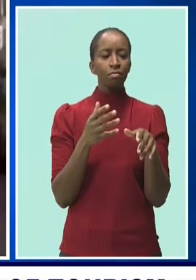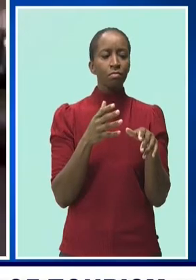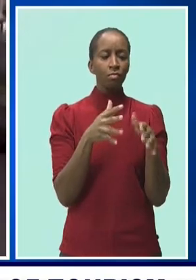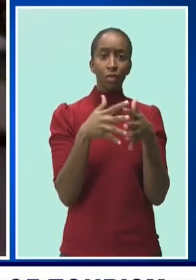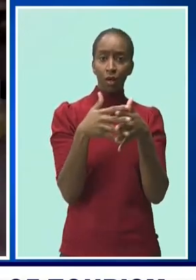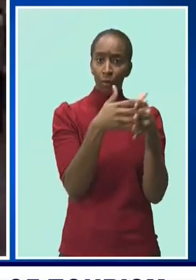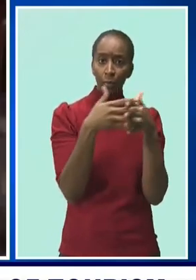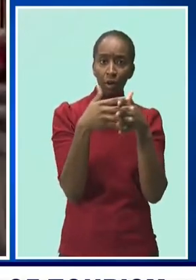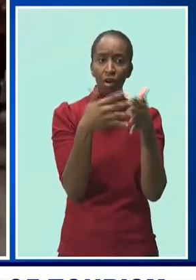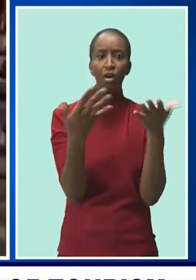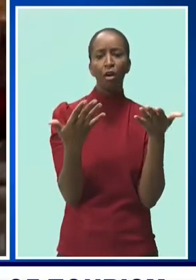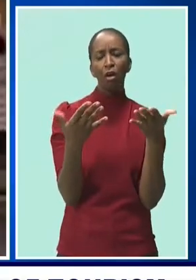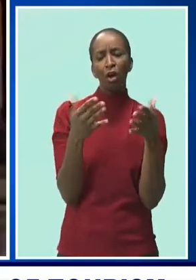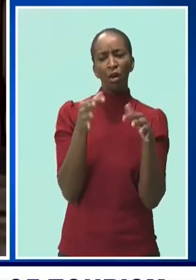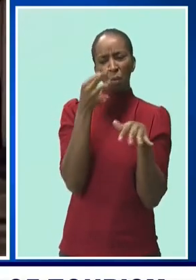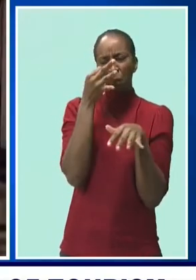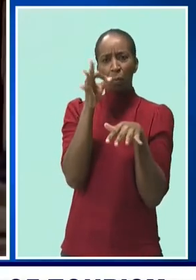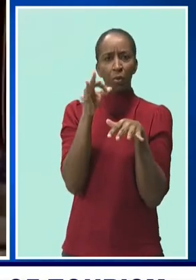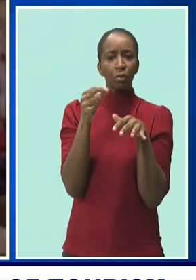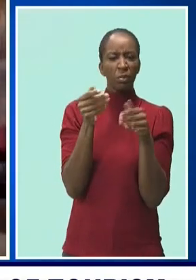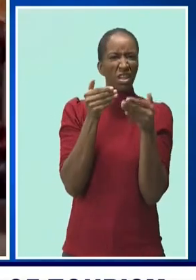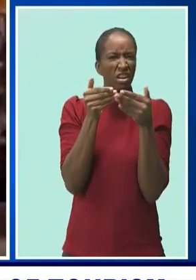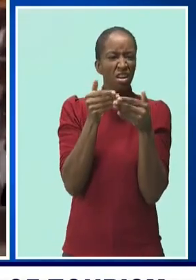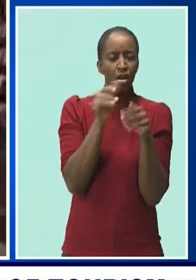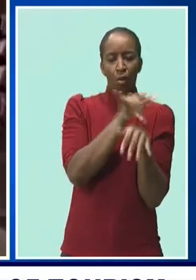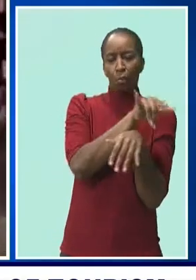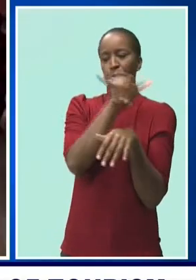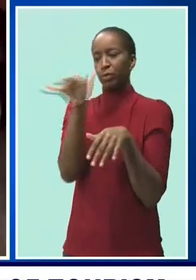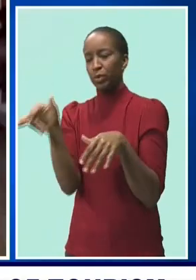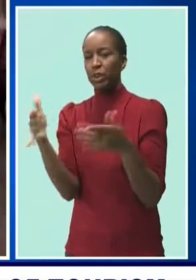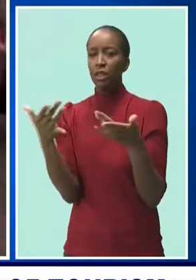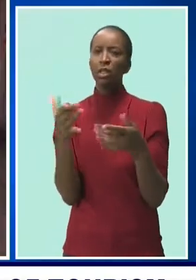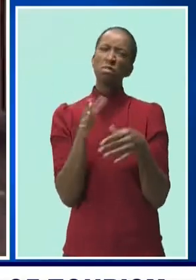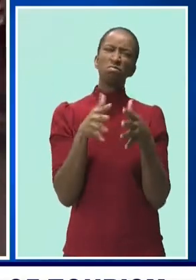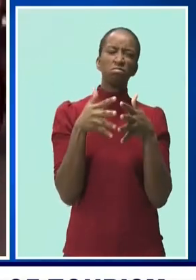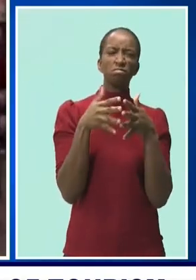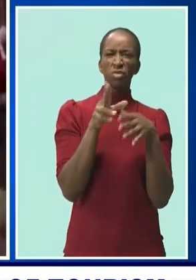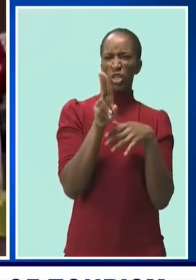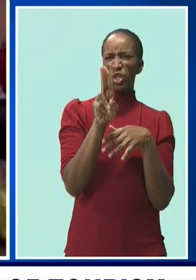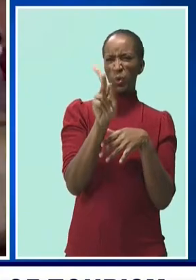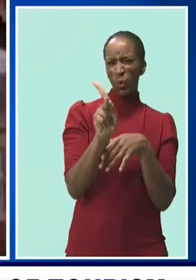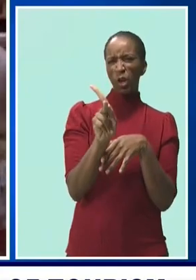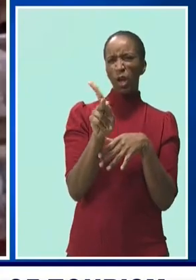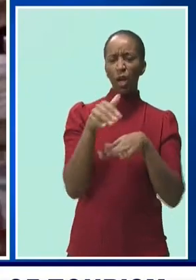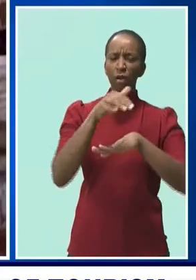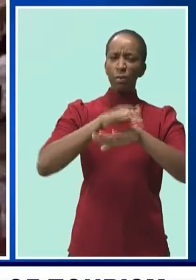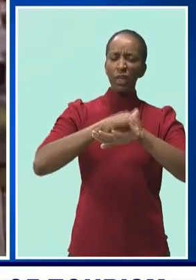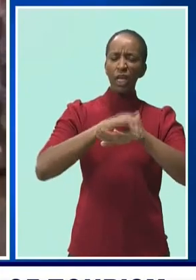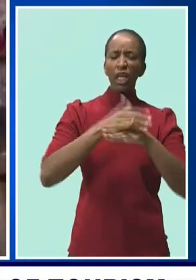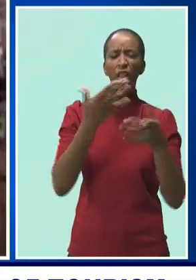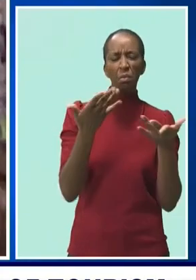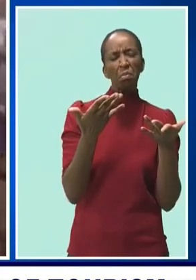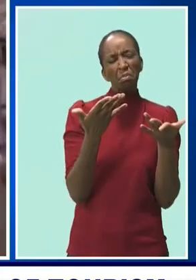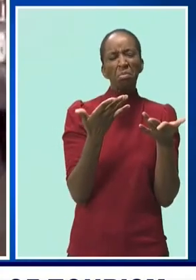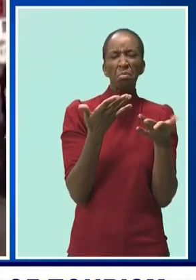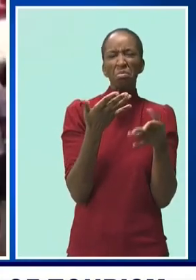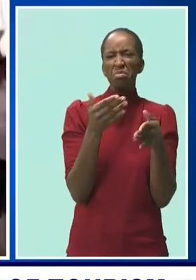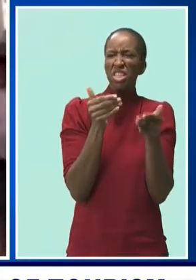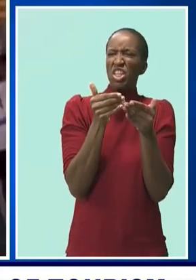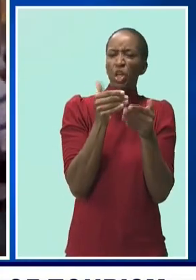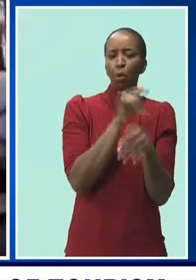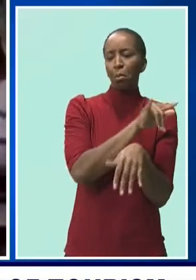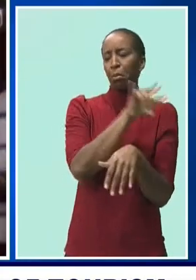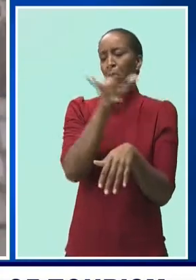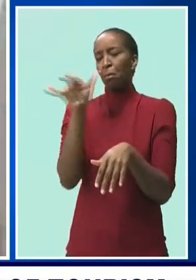still near shore for the UK and we want to open up new markets as to whether this will provide the opportunity. I